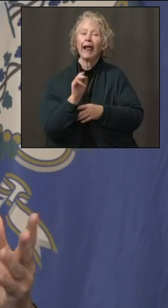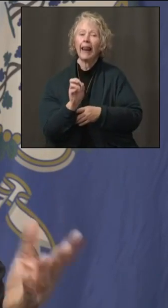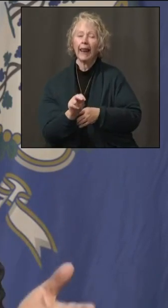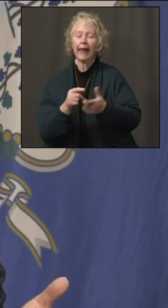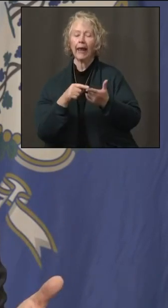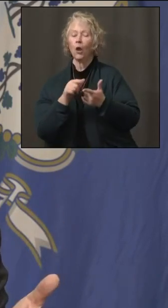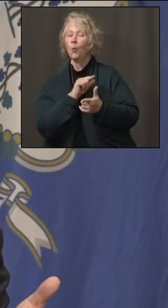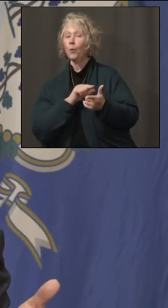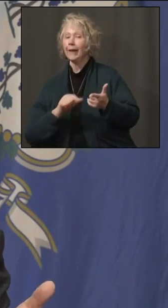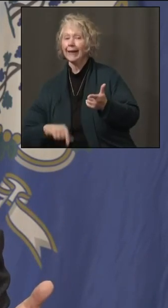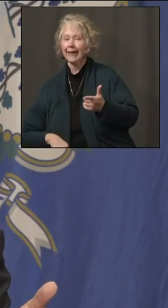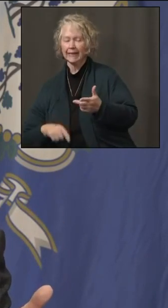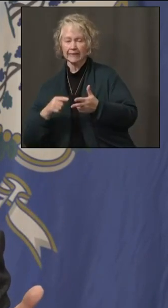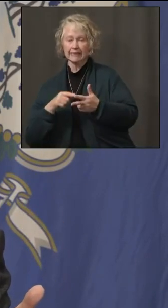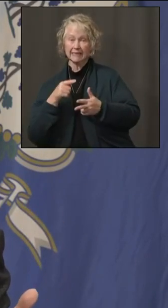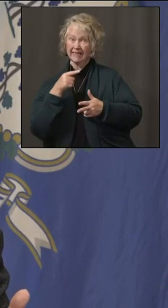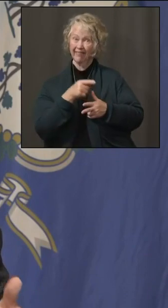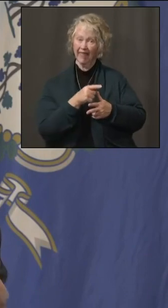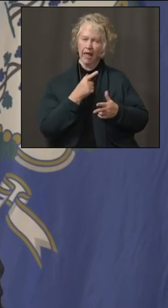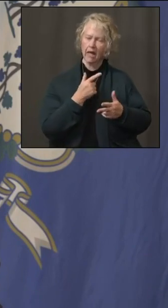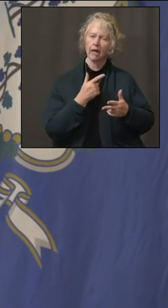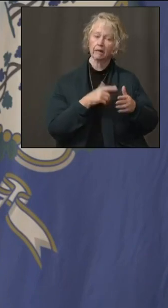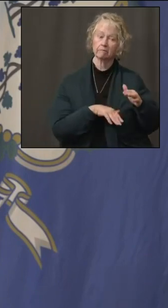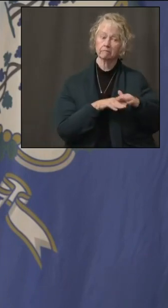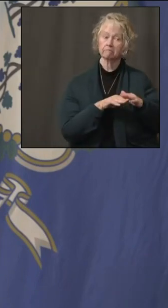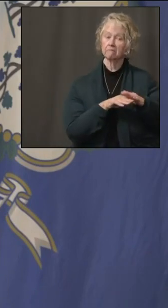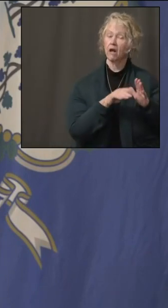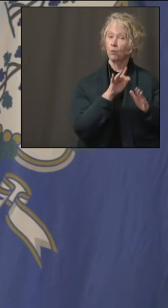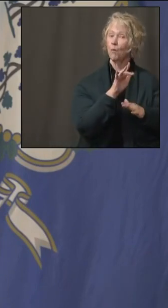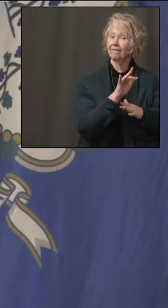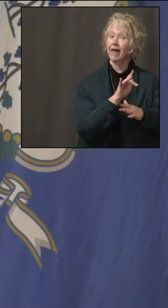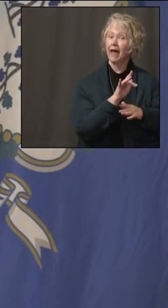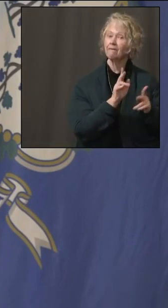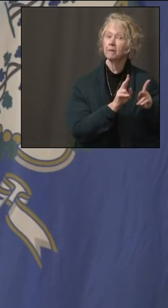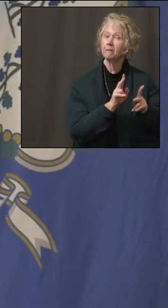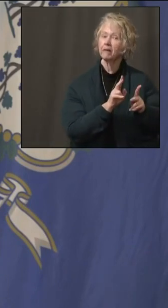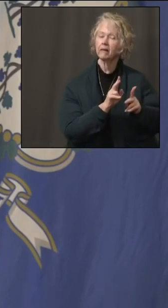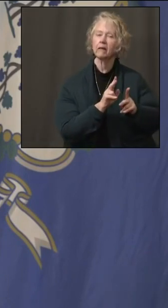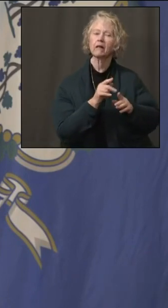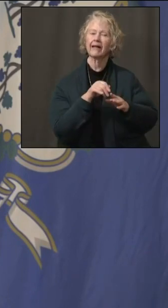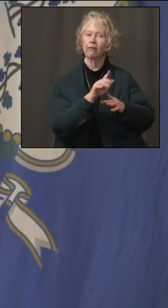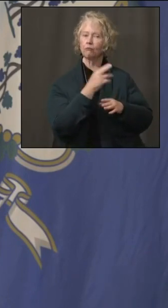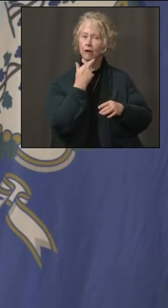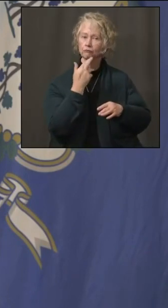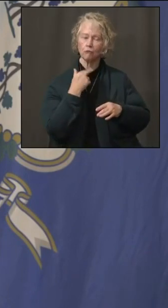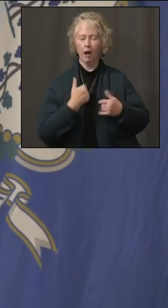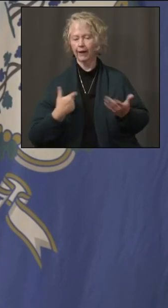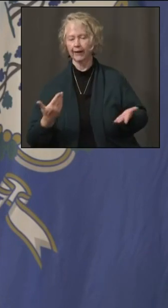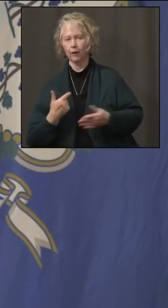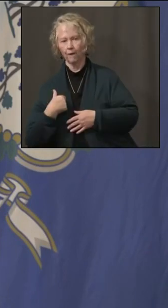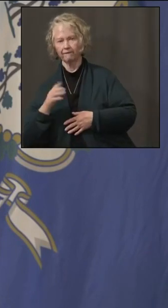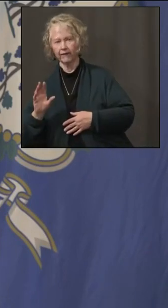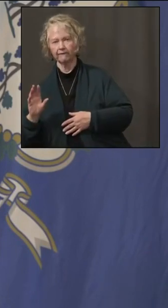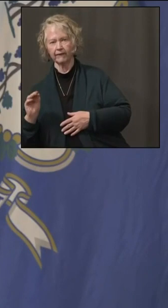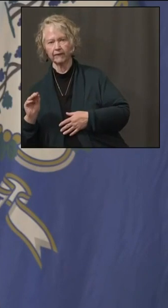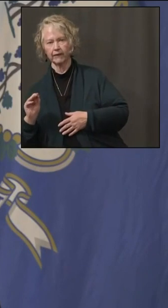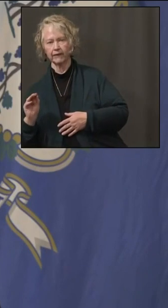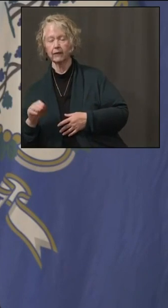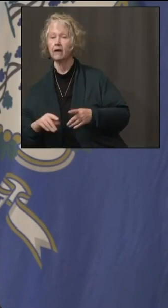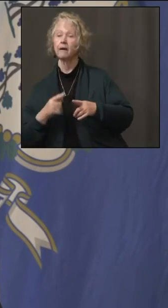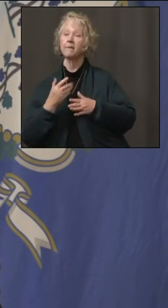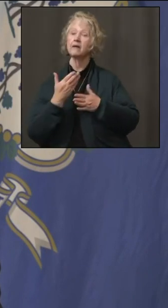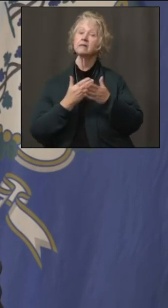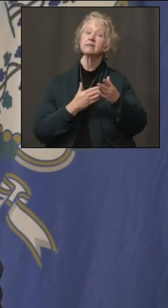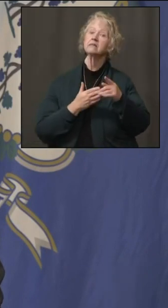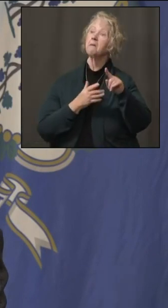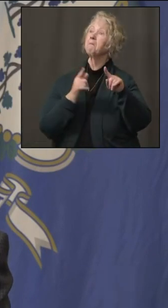There, they've got 25% capacity in their restaurants, where we're, say, at 50% capacity. But they have other parts of the state that are up at